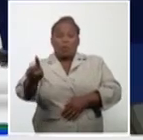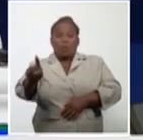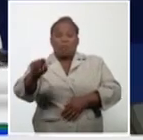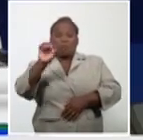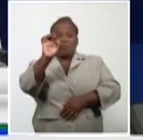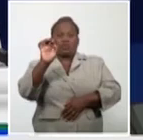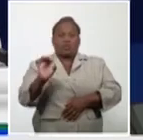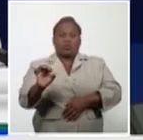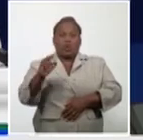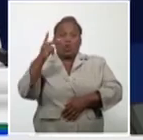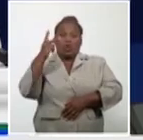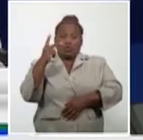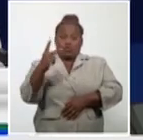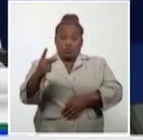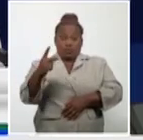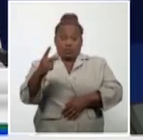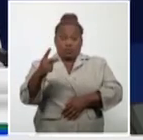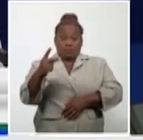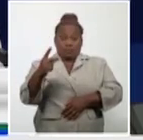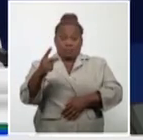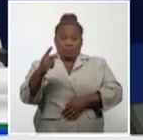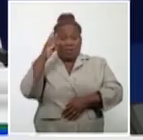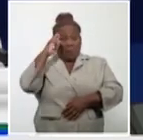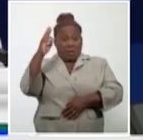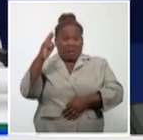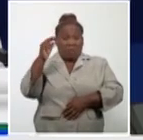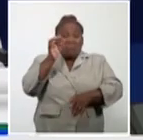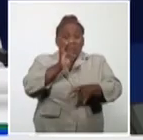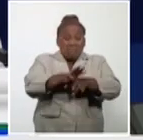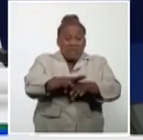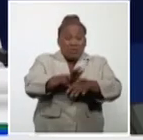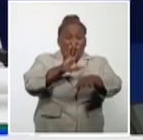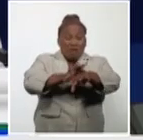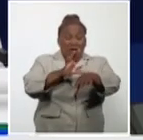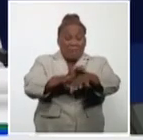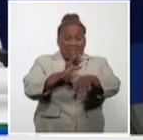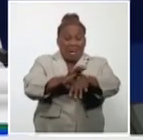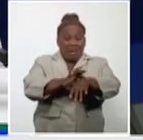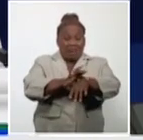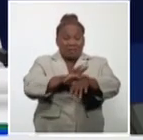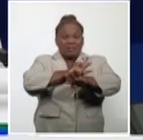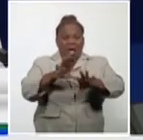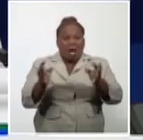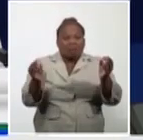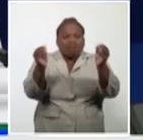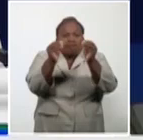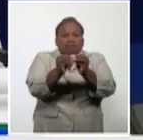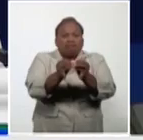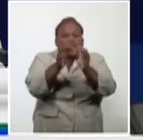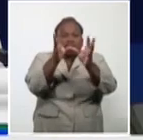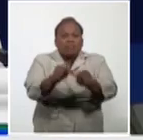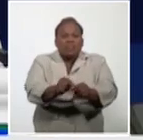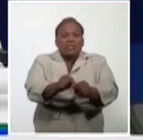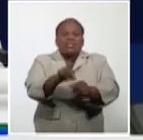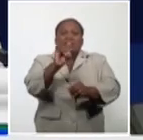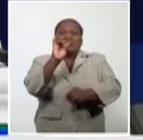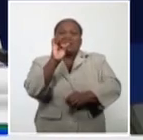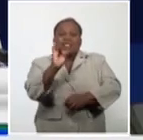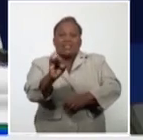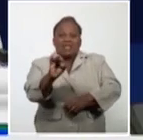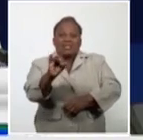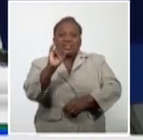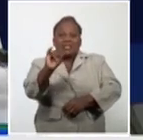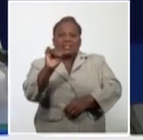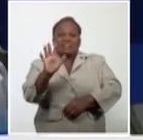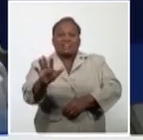and 765 discharges have already been accumulated, 51 of